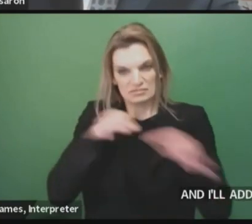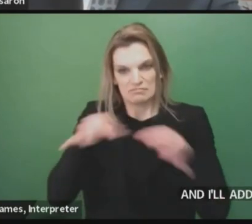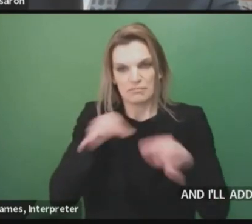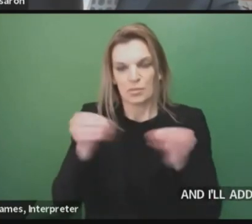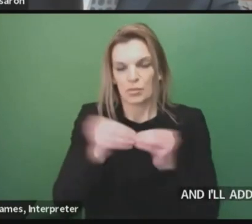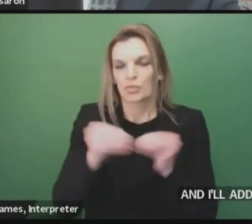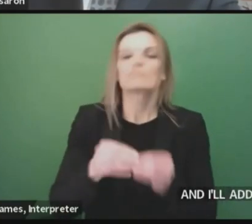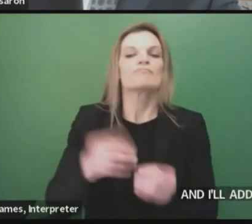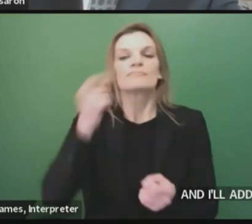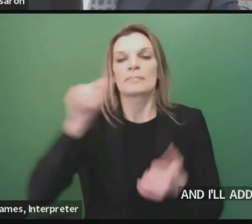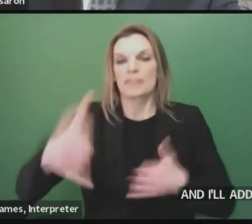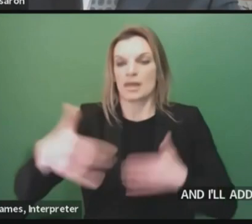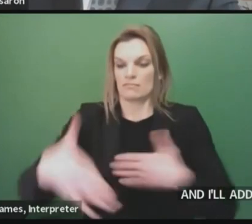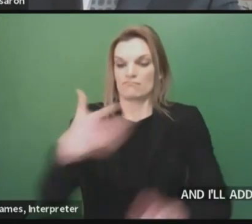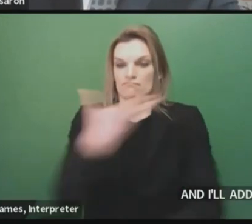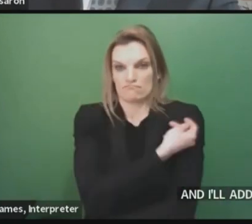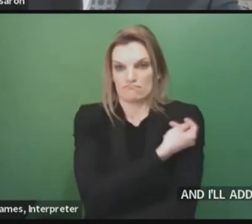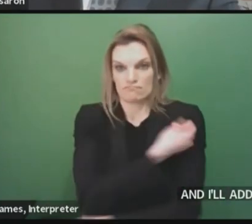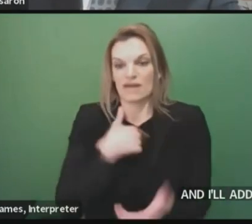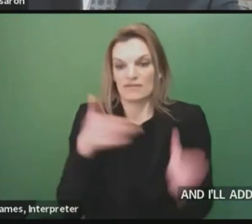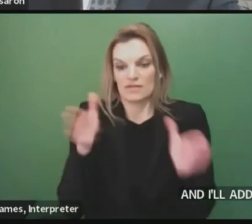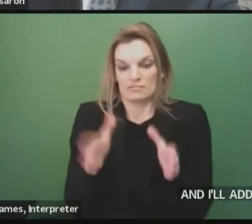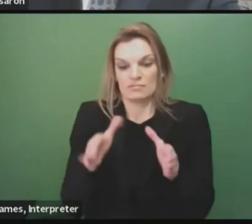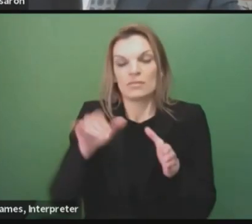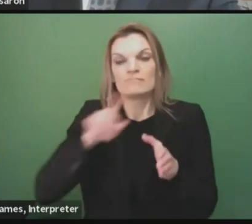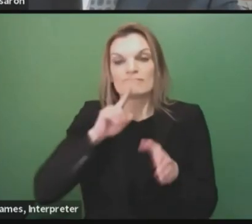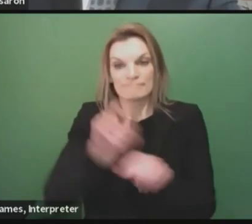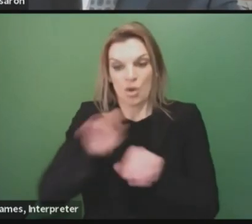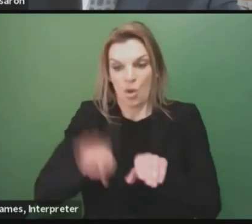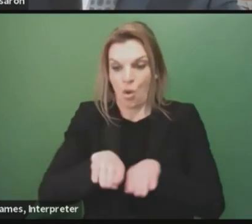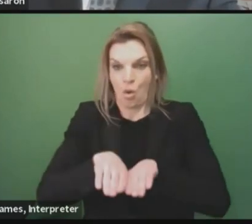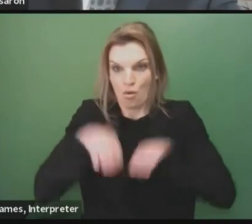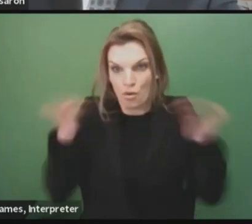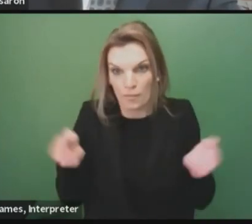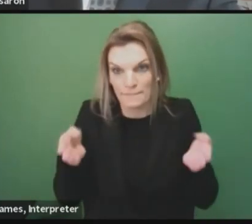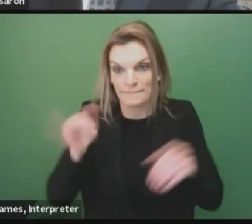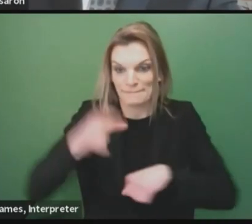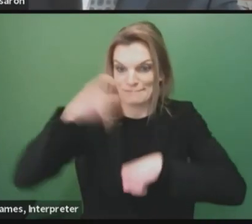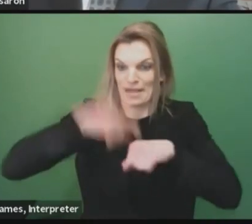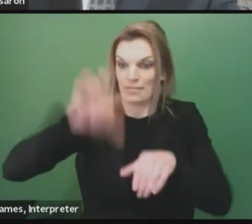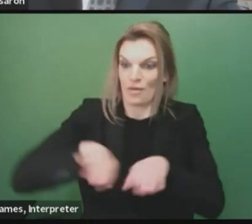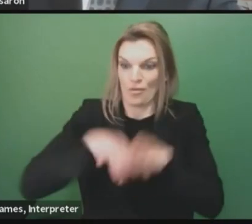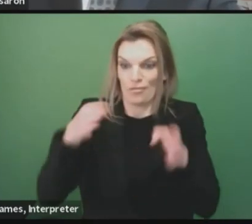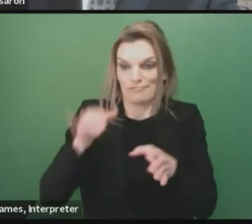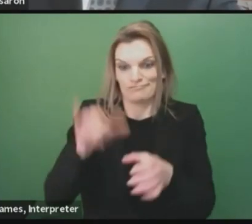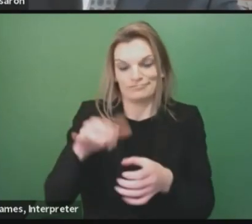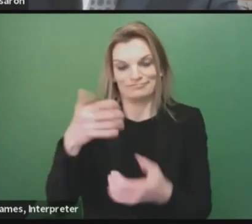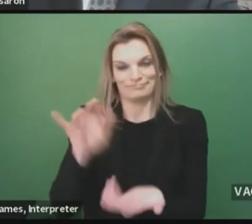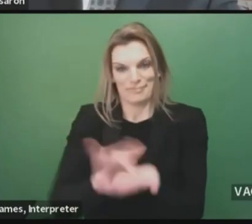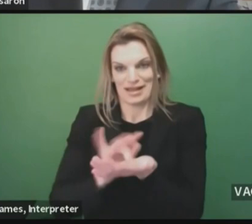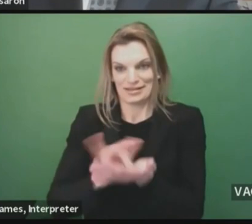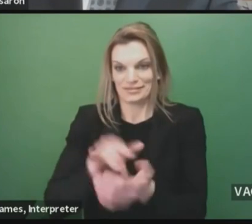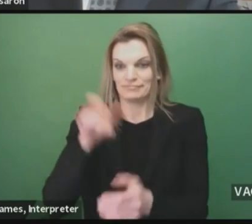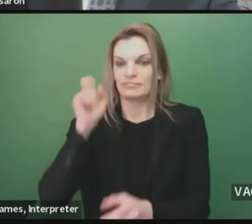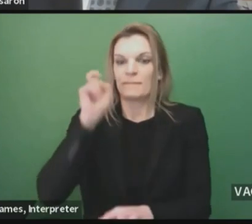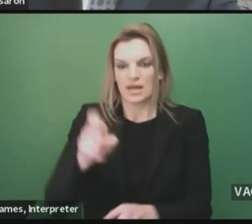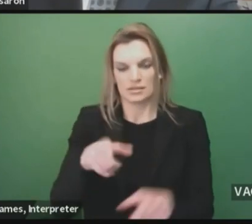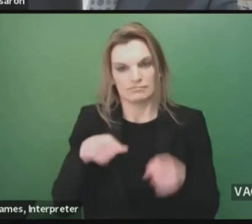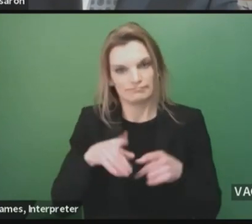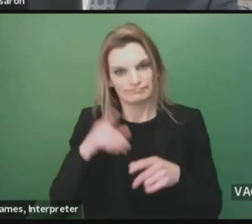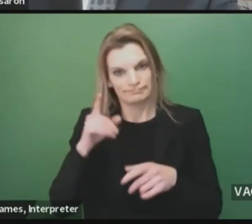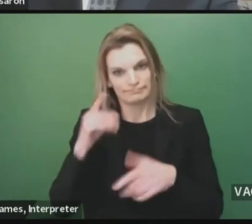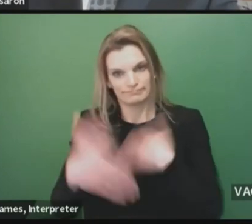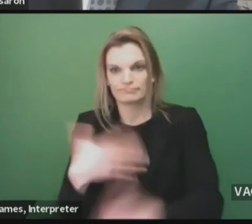it's thawed and opened, you have a small window with which those need to be administered. And if perhaps some